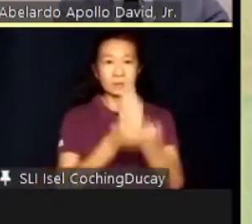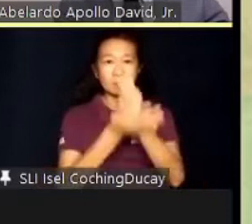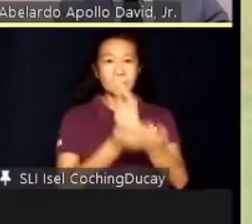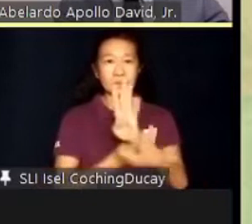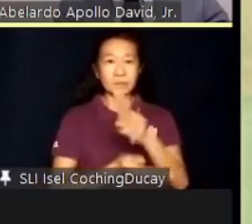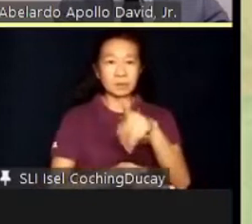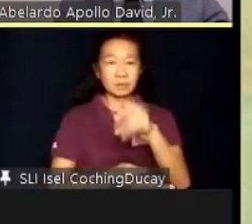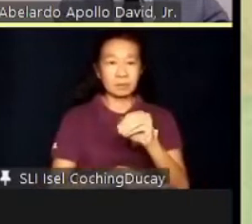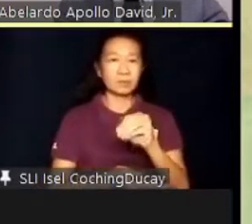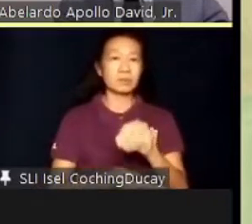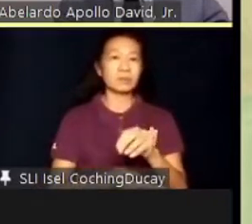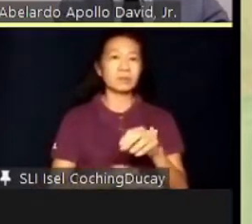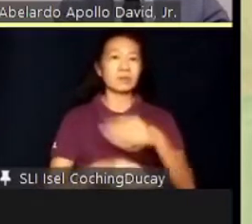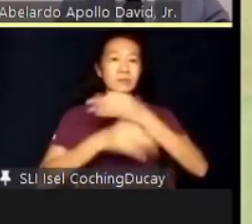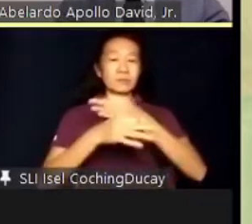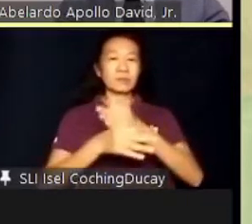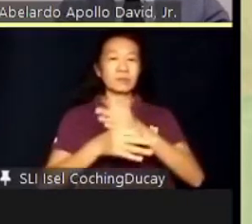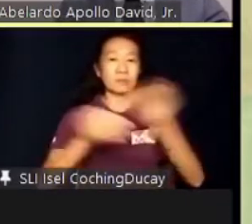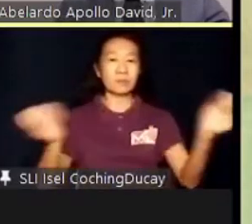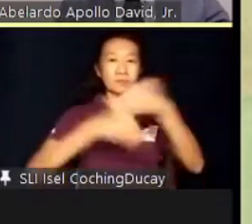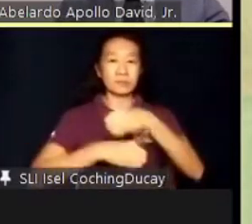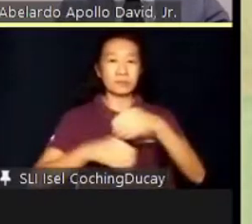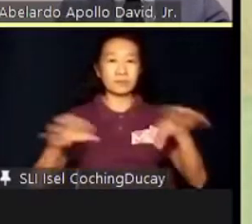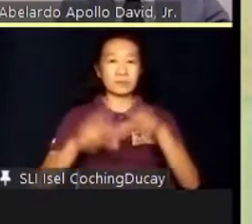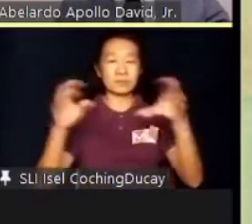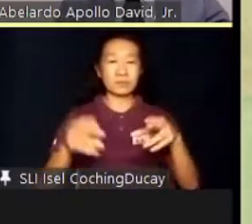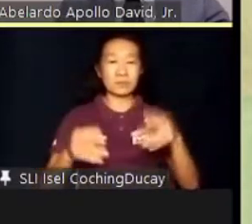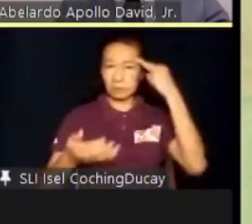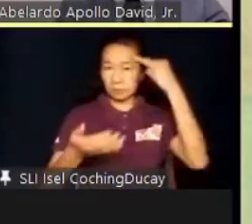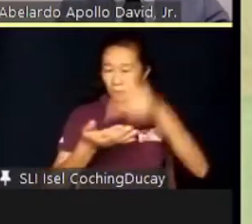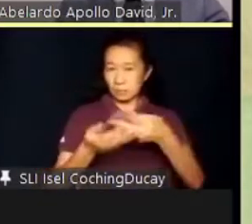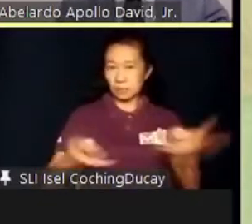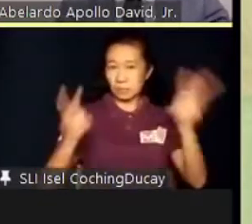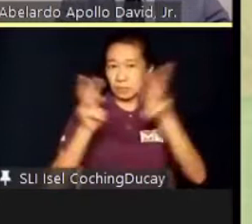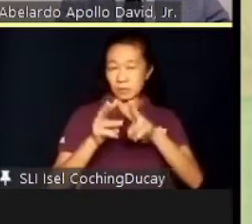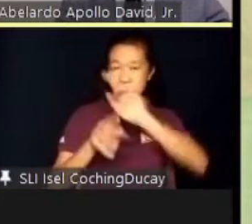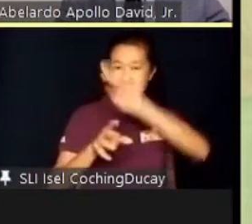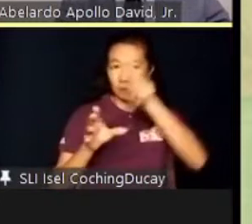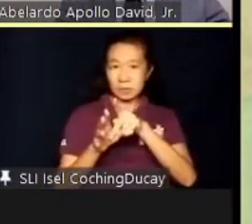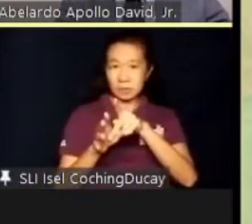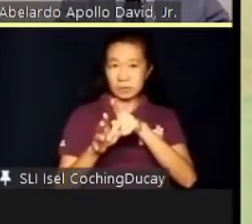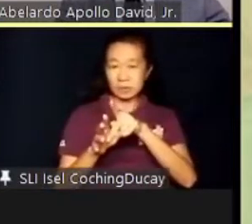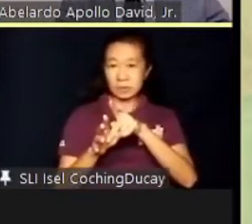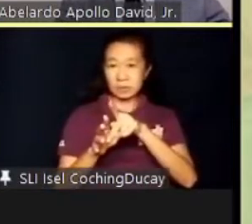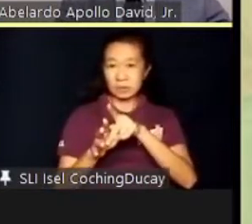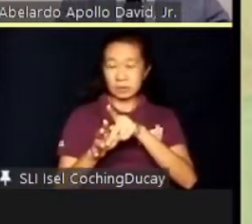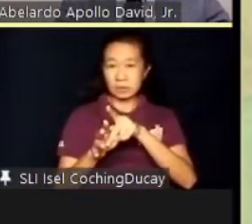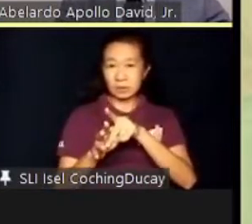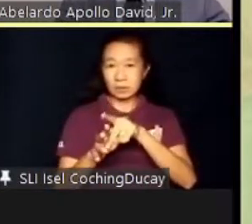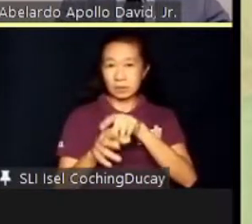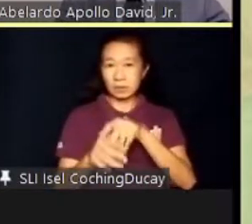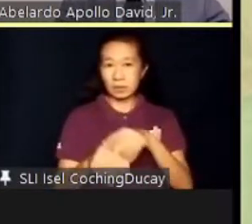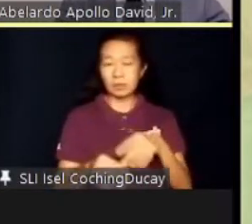factory, and office work. It is noteworthy that the participants in the study mostly presented with